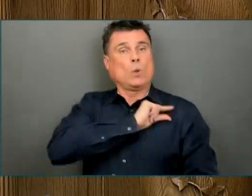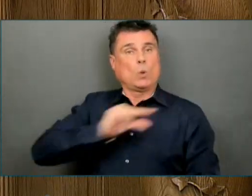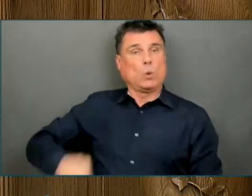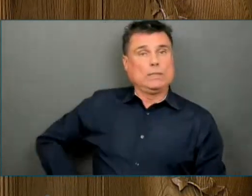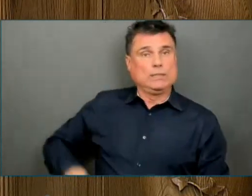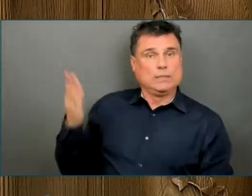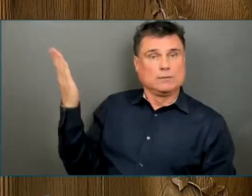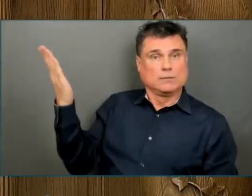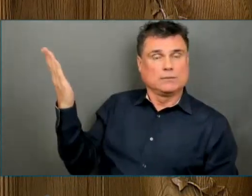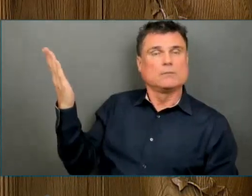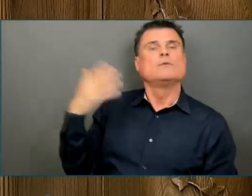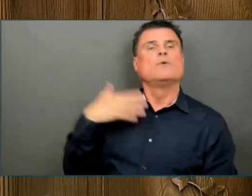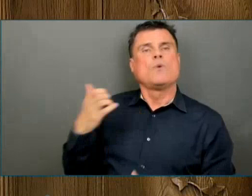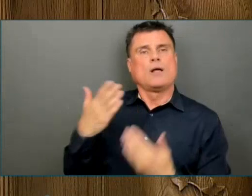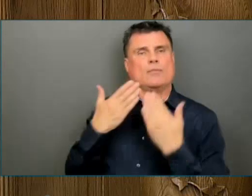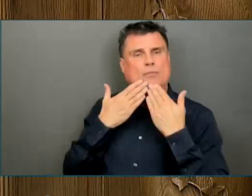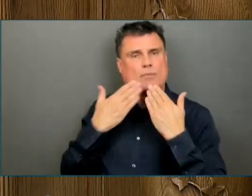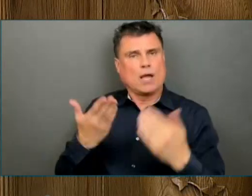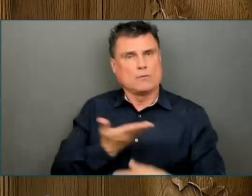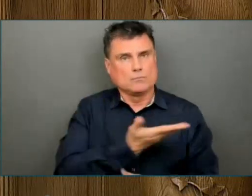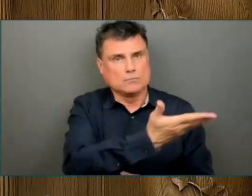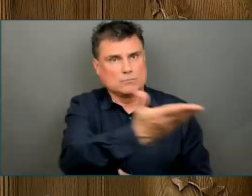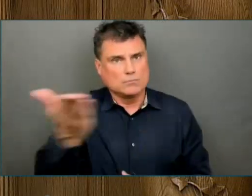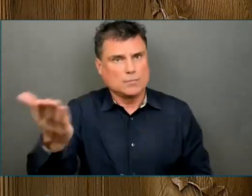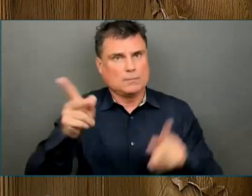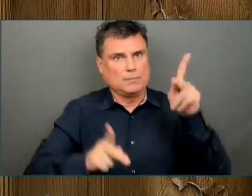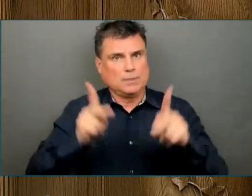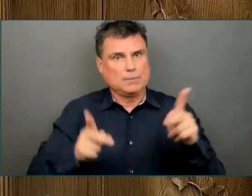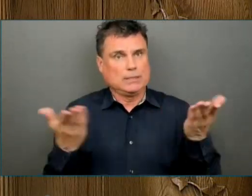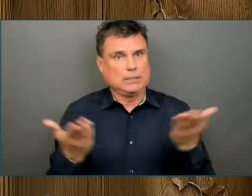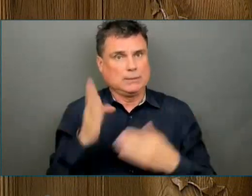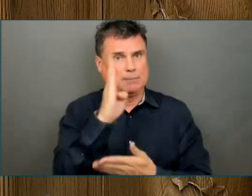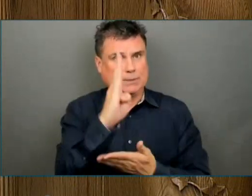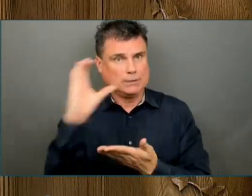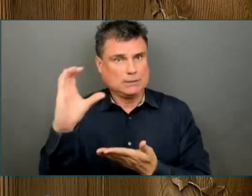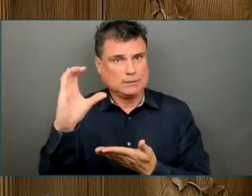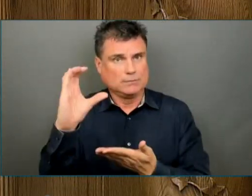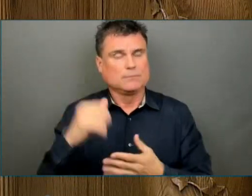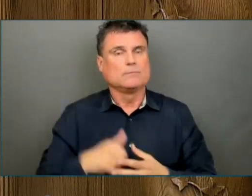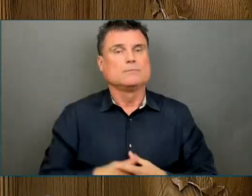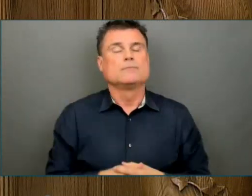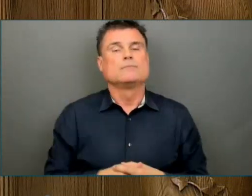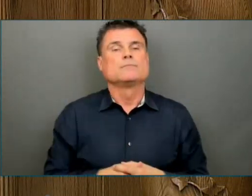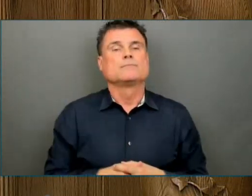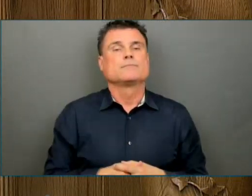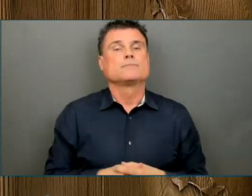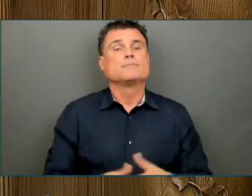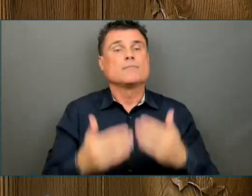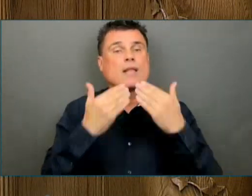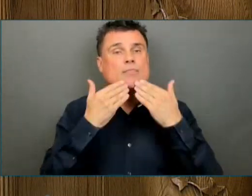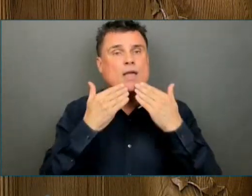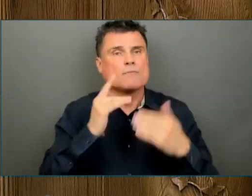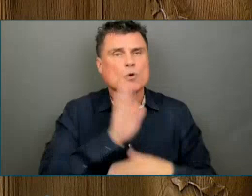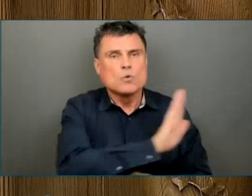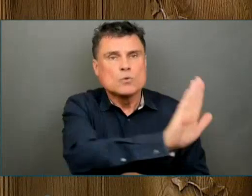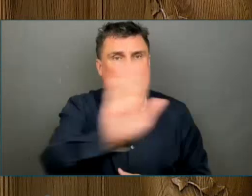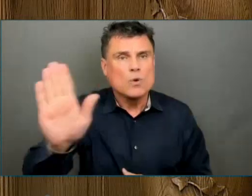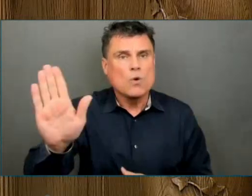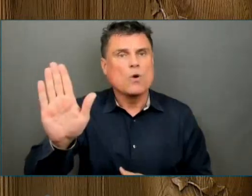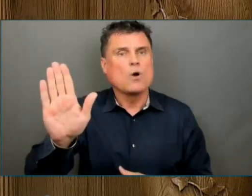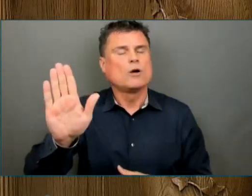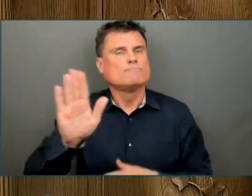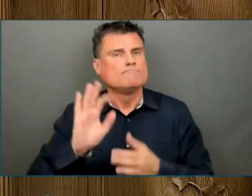Not only those who share your lives, but also those whom you will never meet. We look forward to better days. Meanwhile,